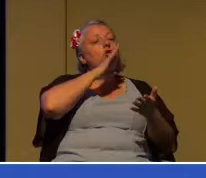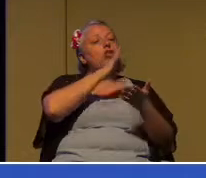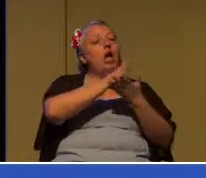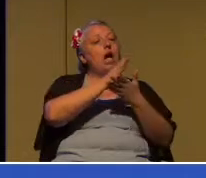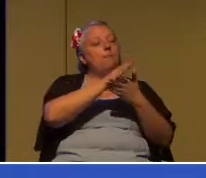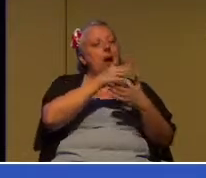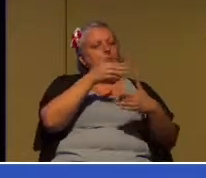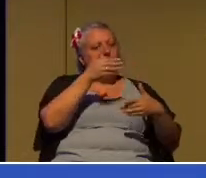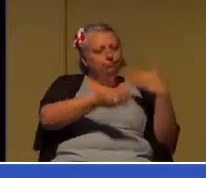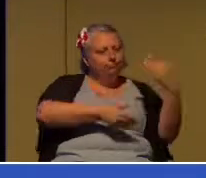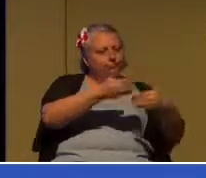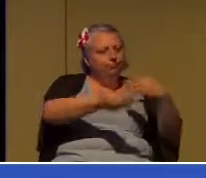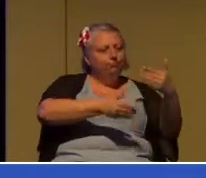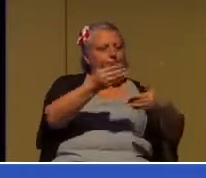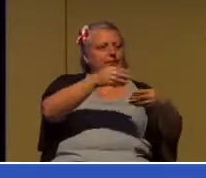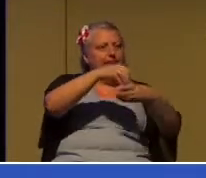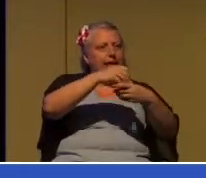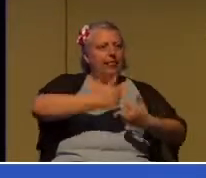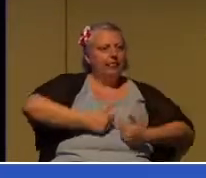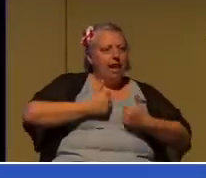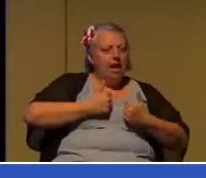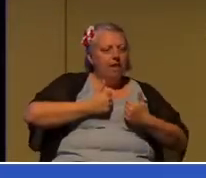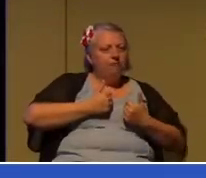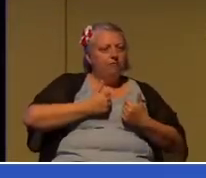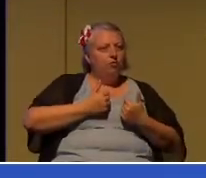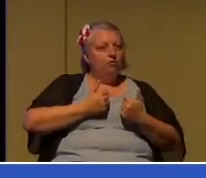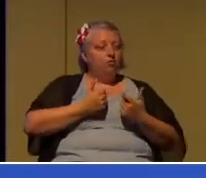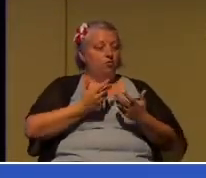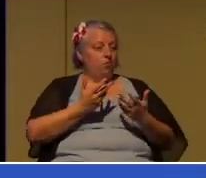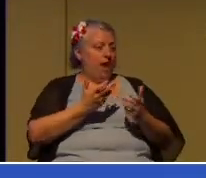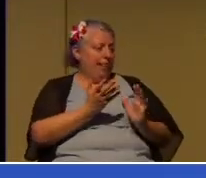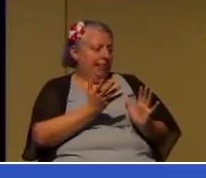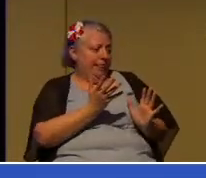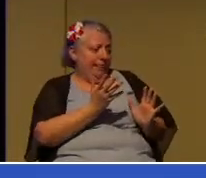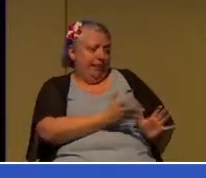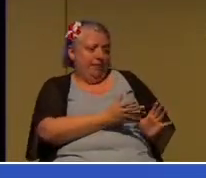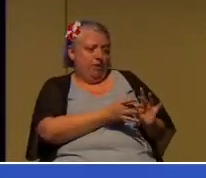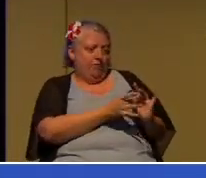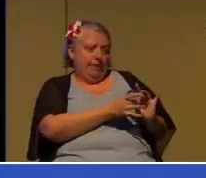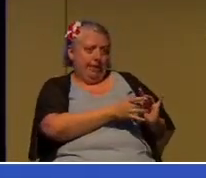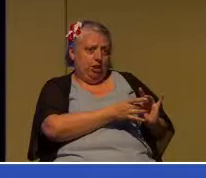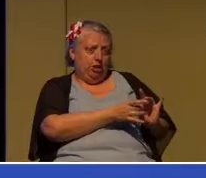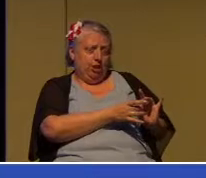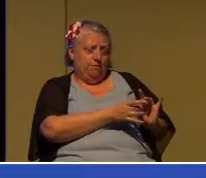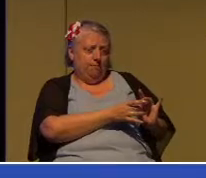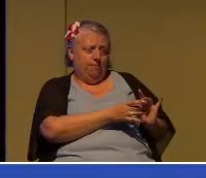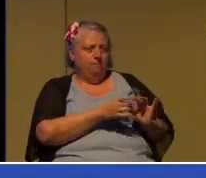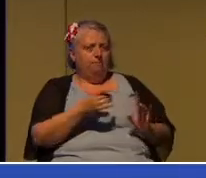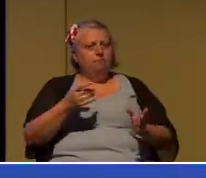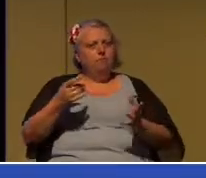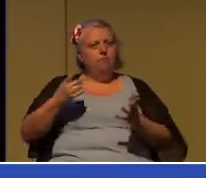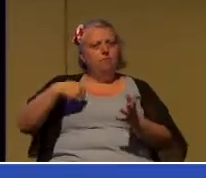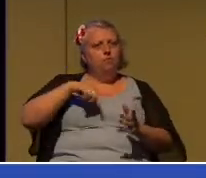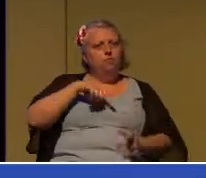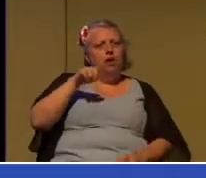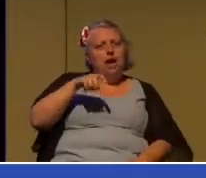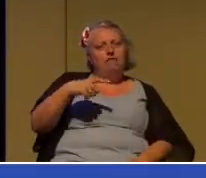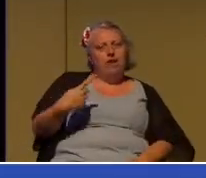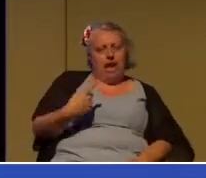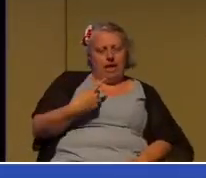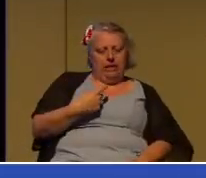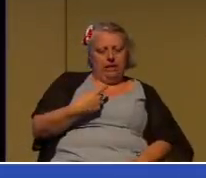mess behind us relationally, then we need to ask ourselves the question, what is the nature